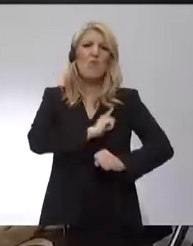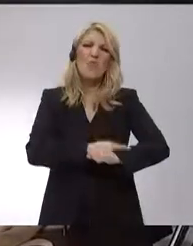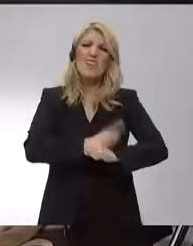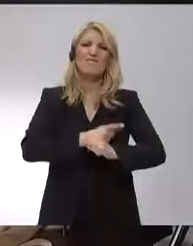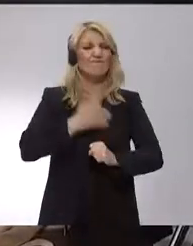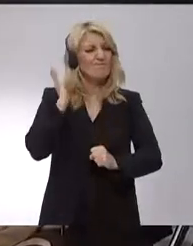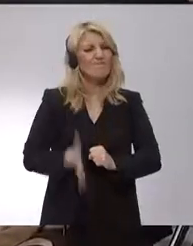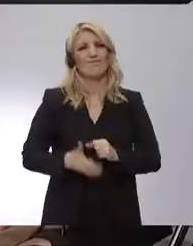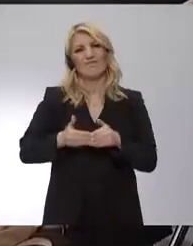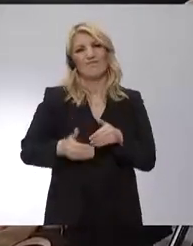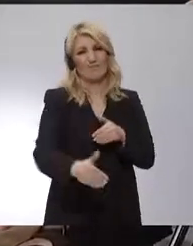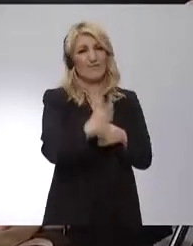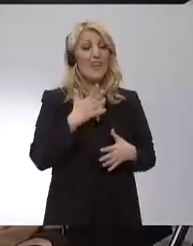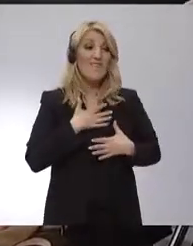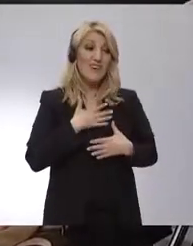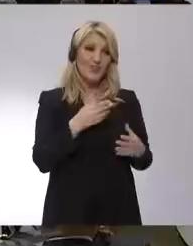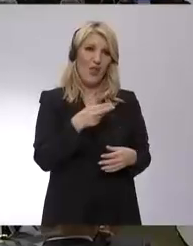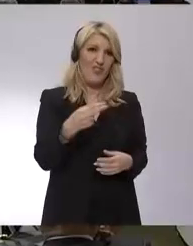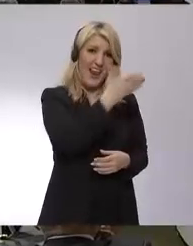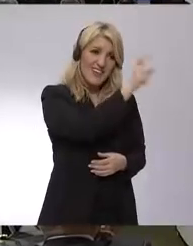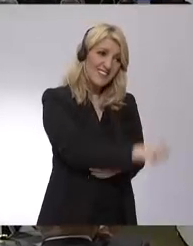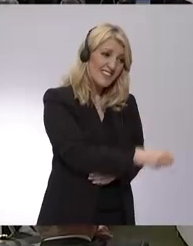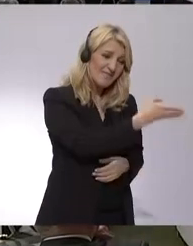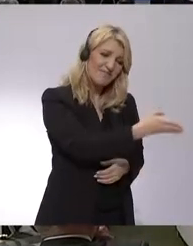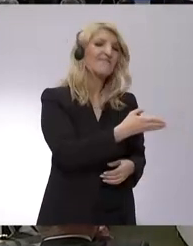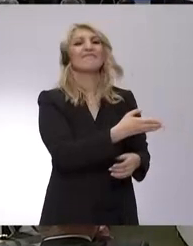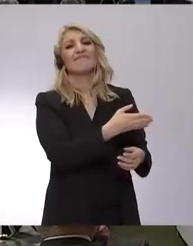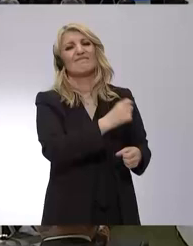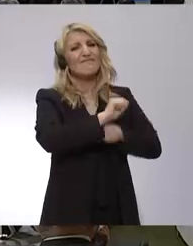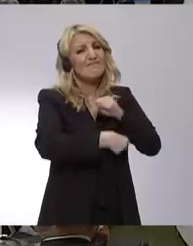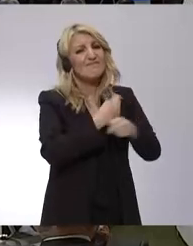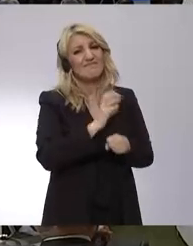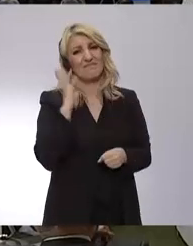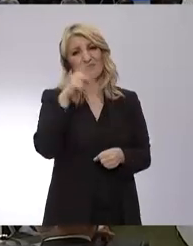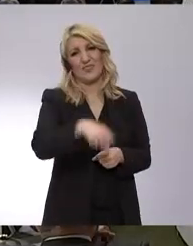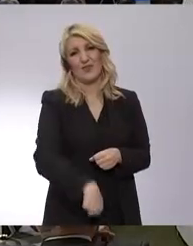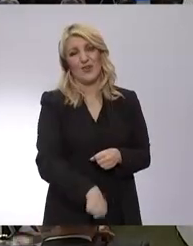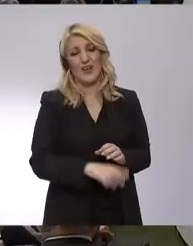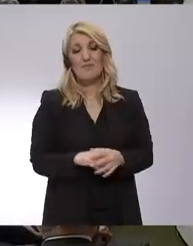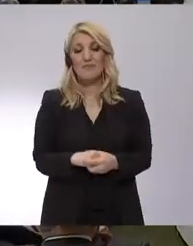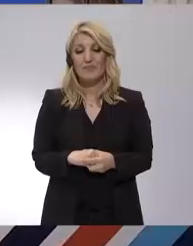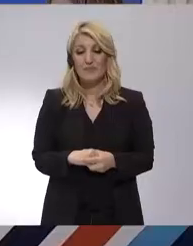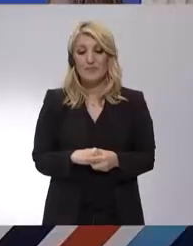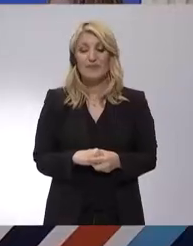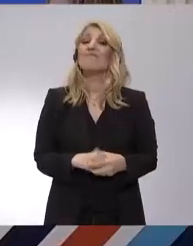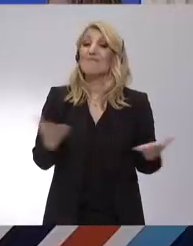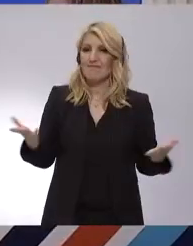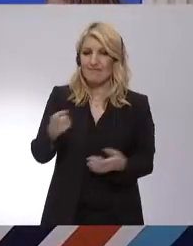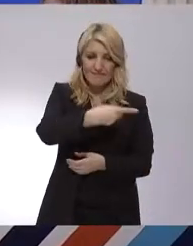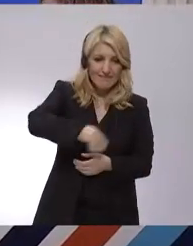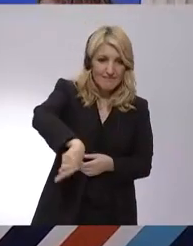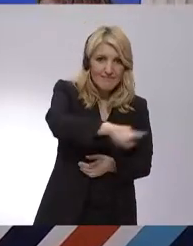So, Kyriakos, you have a great European team. You see it there. Dear colleagues, let me come to the end.